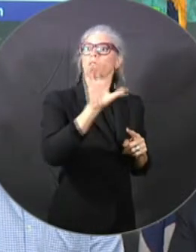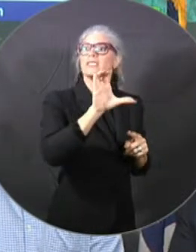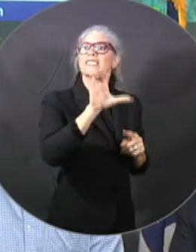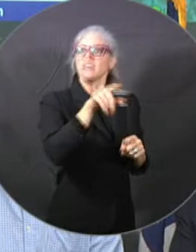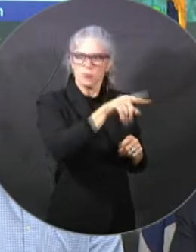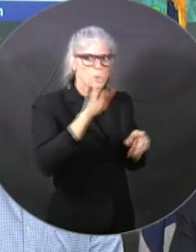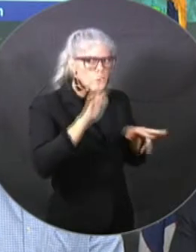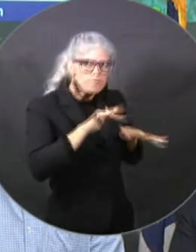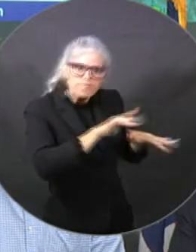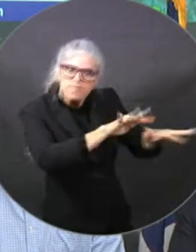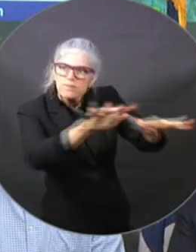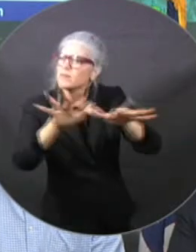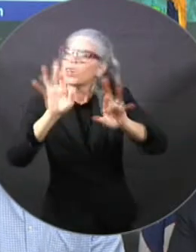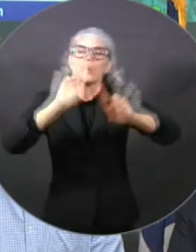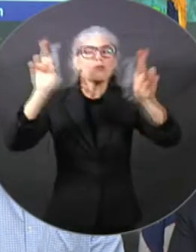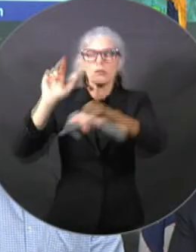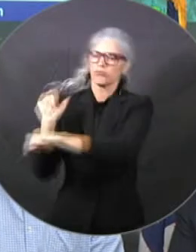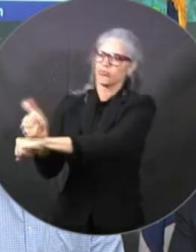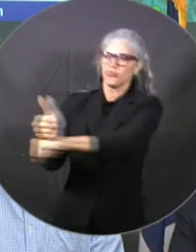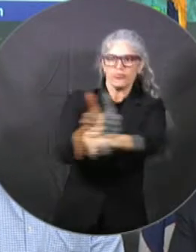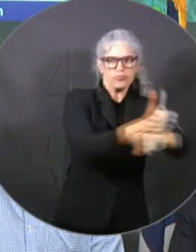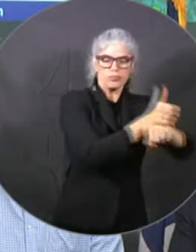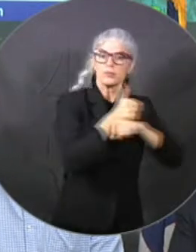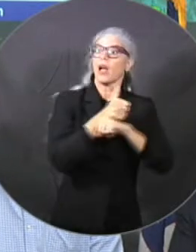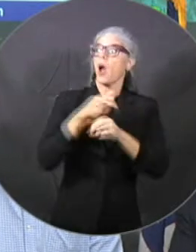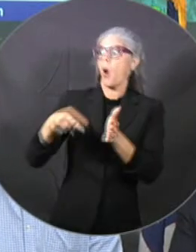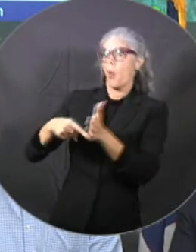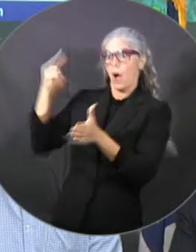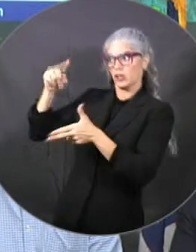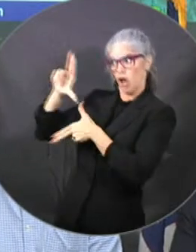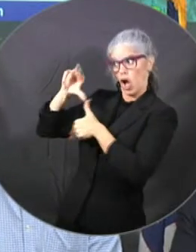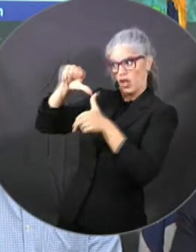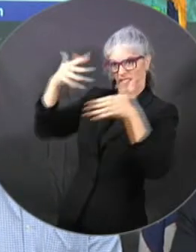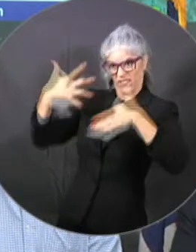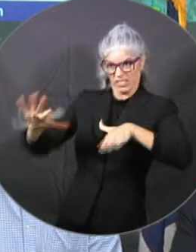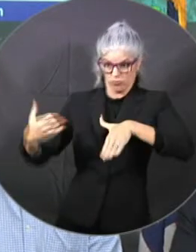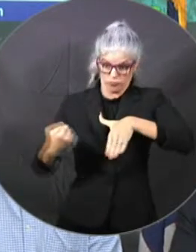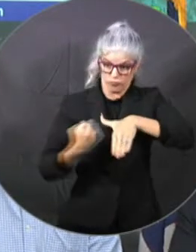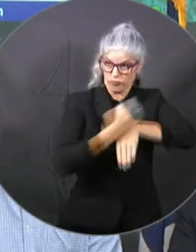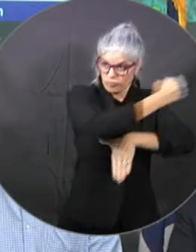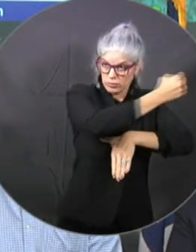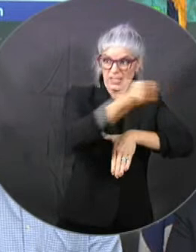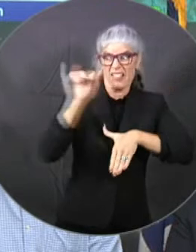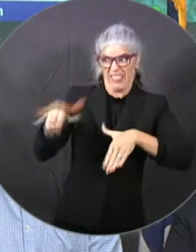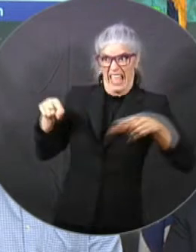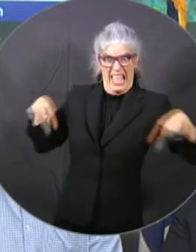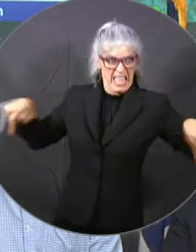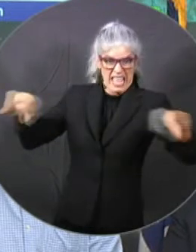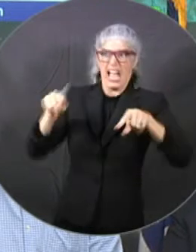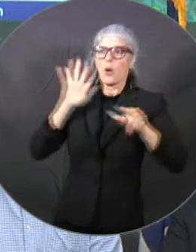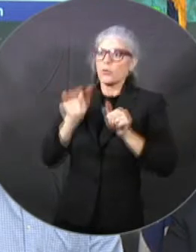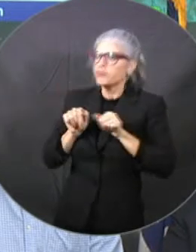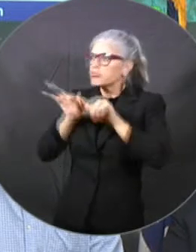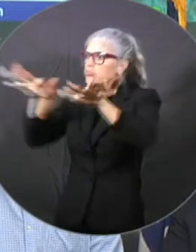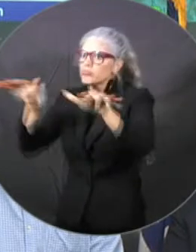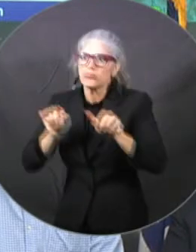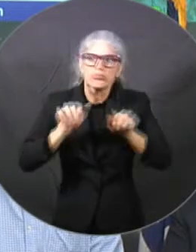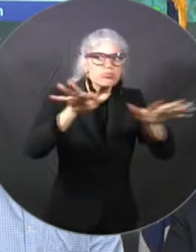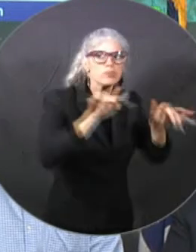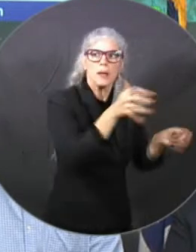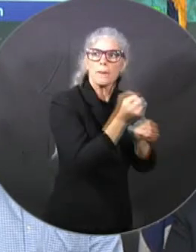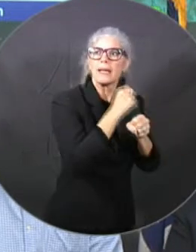Floridians. We have 2500 guardsmen and airmen that are pre stage, but 3000 more are currently being